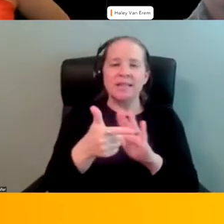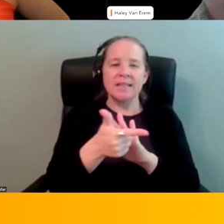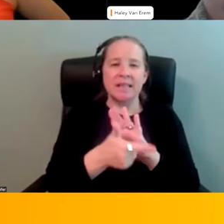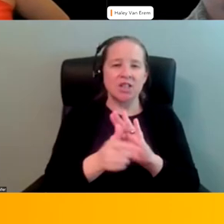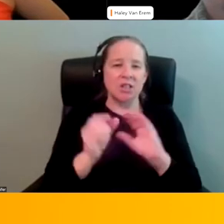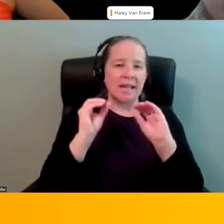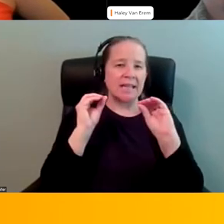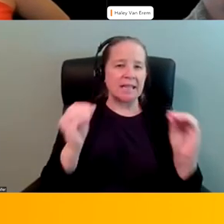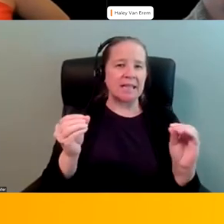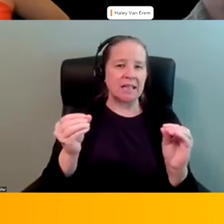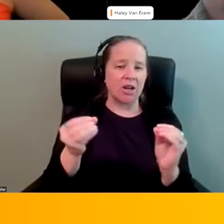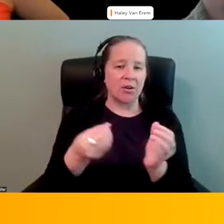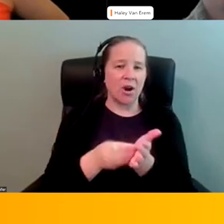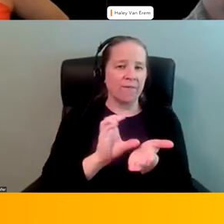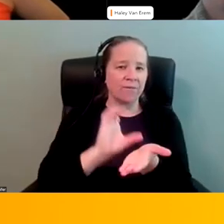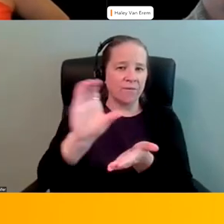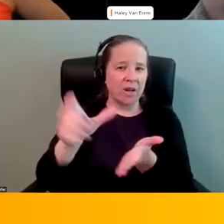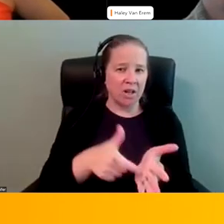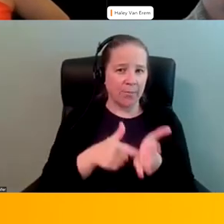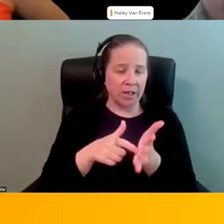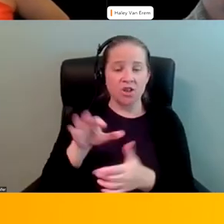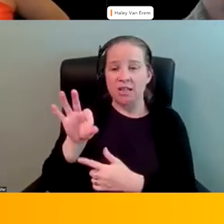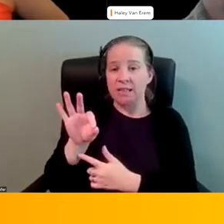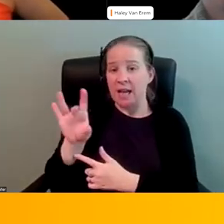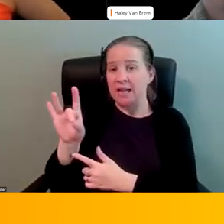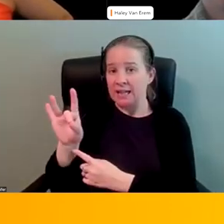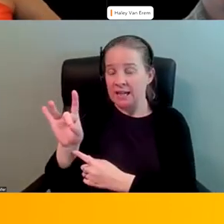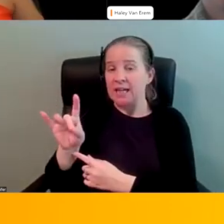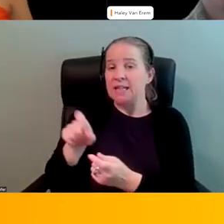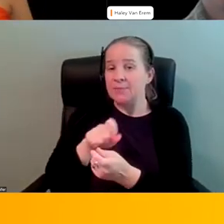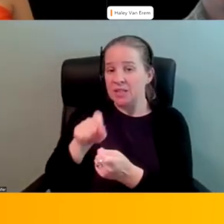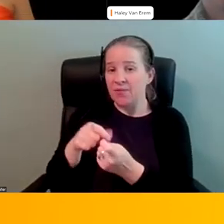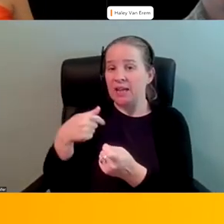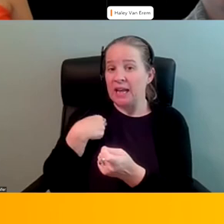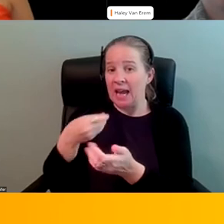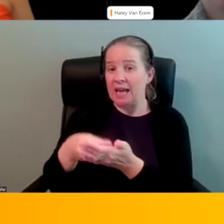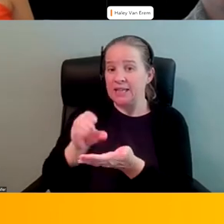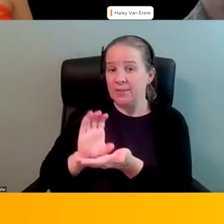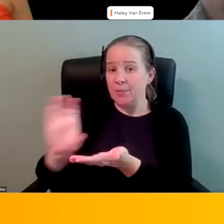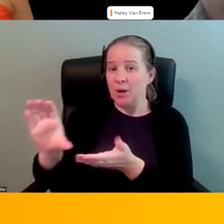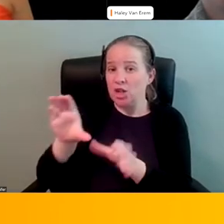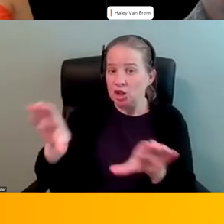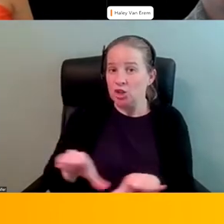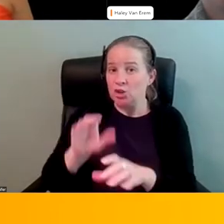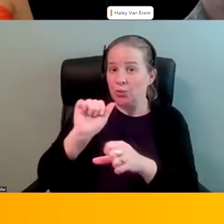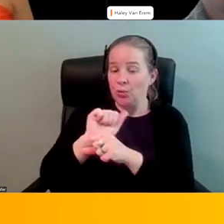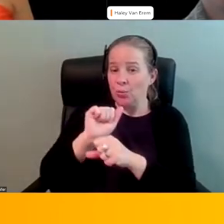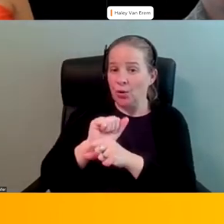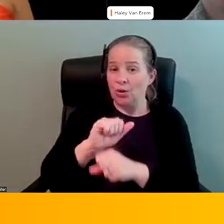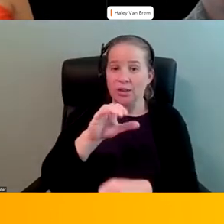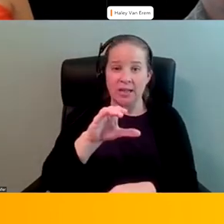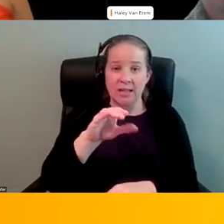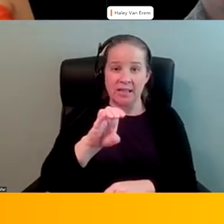obligation 988 technically has the funds to do the work that sessa was